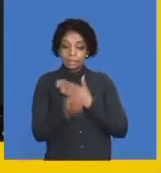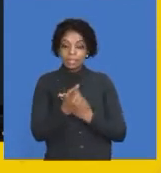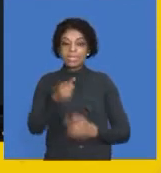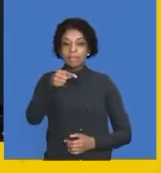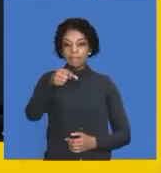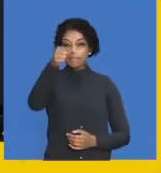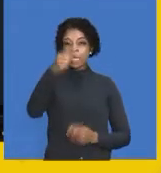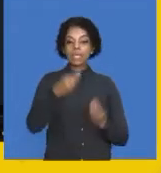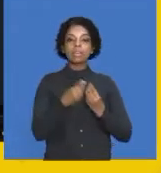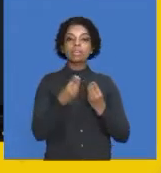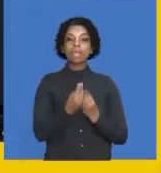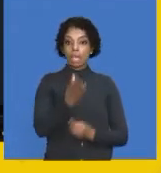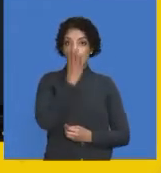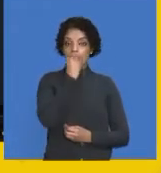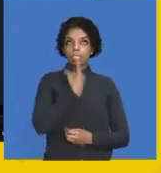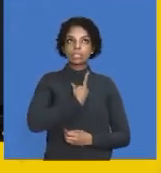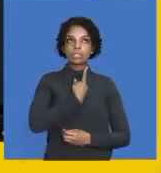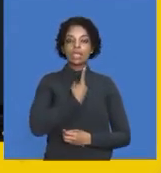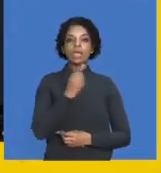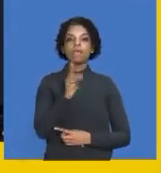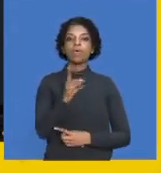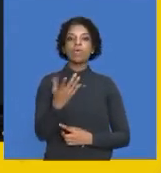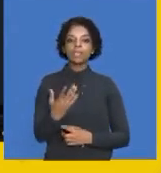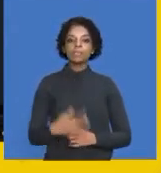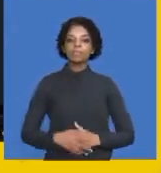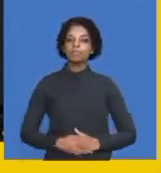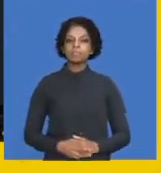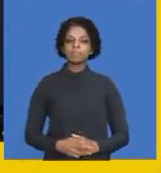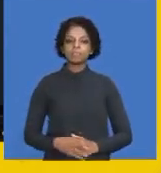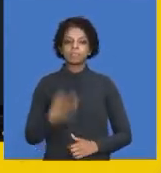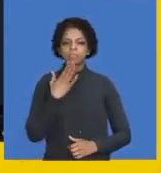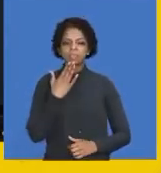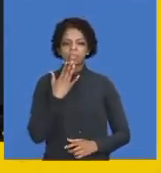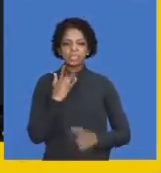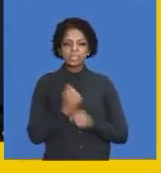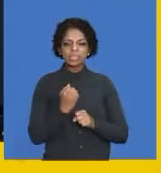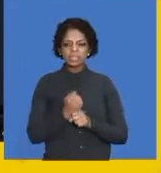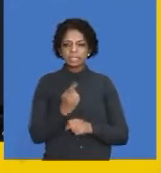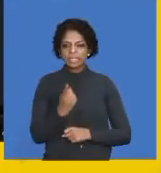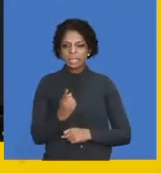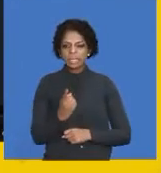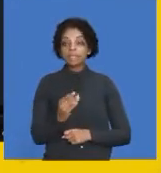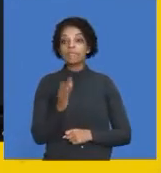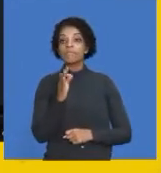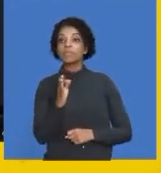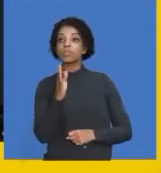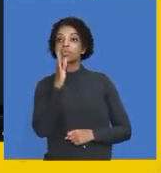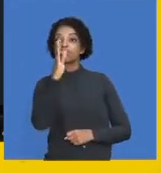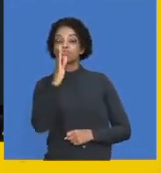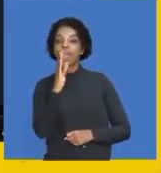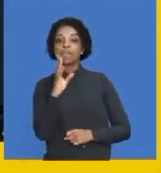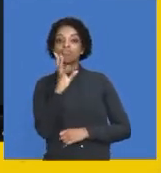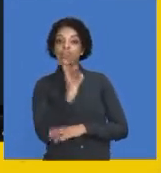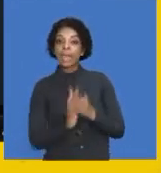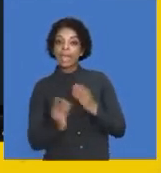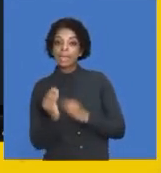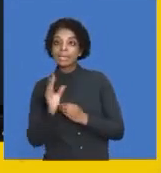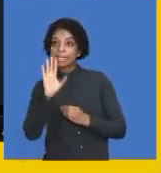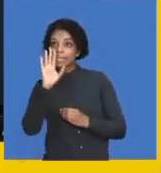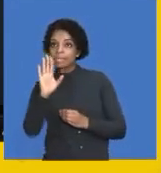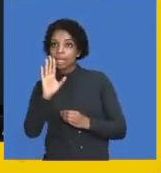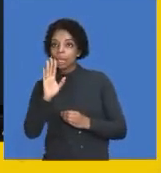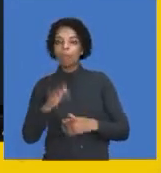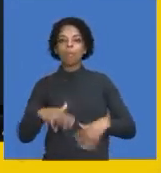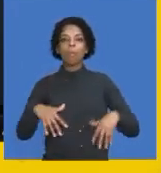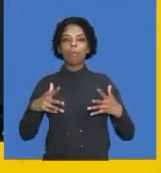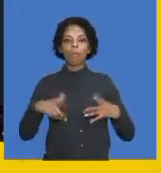first question that you ask yourself is, who made the error? Is it future traders? Is it us